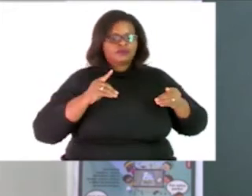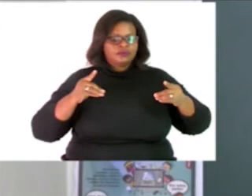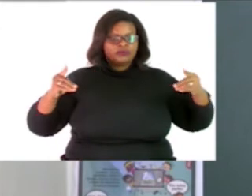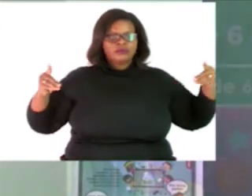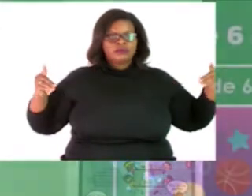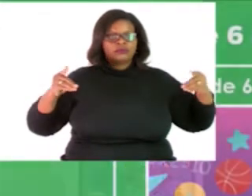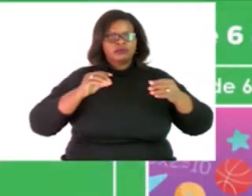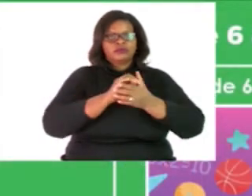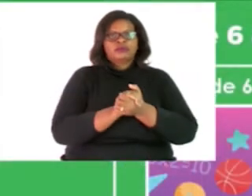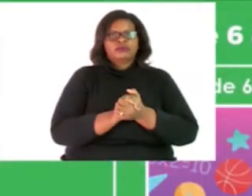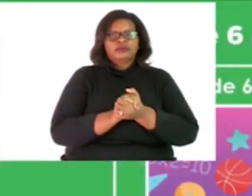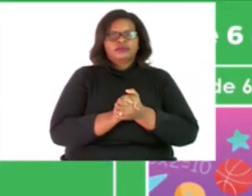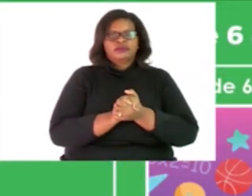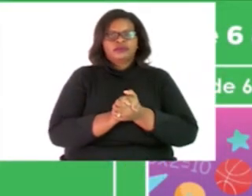out.